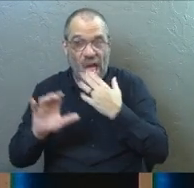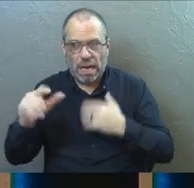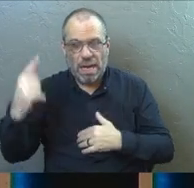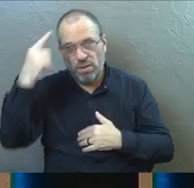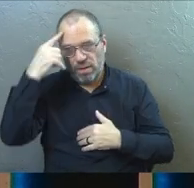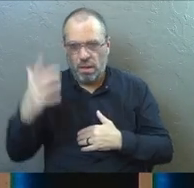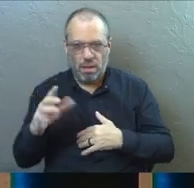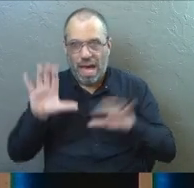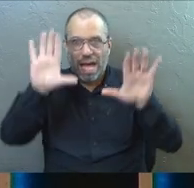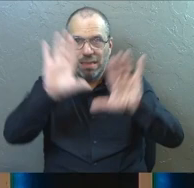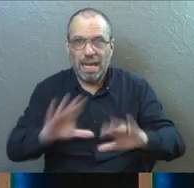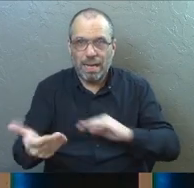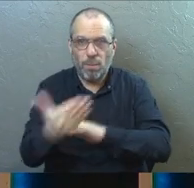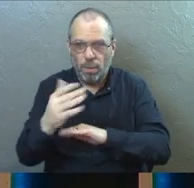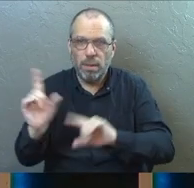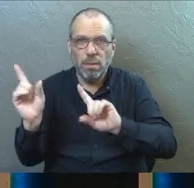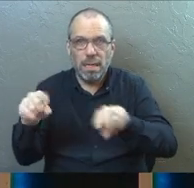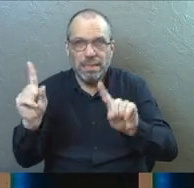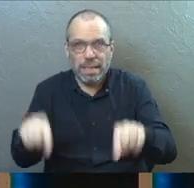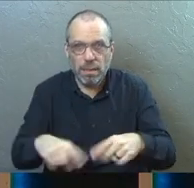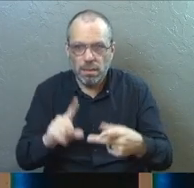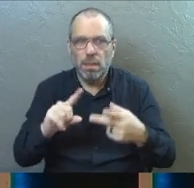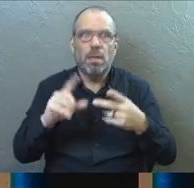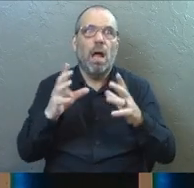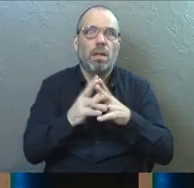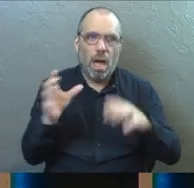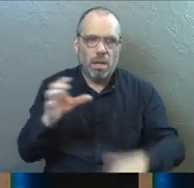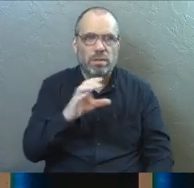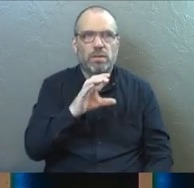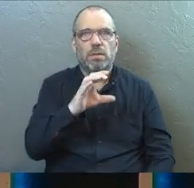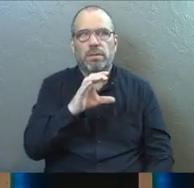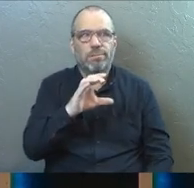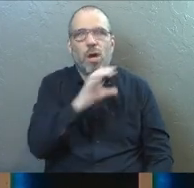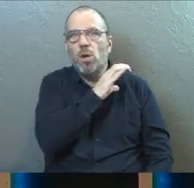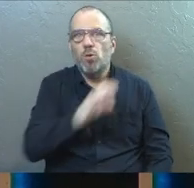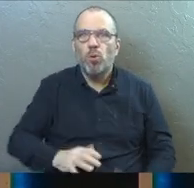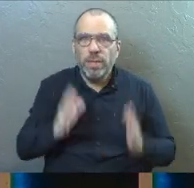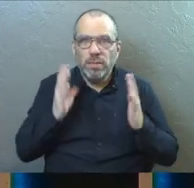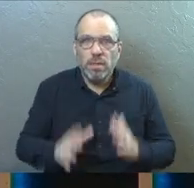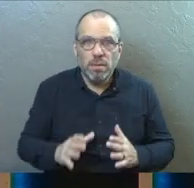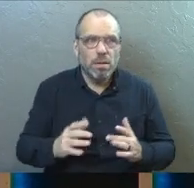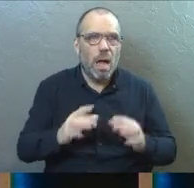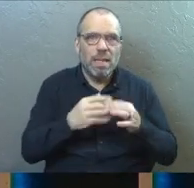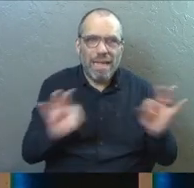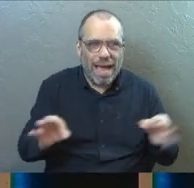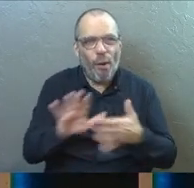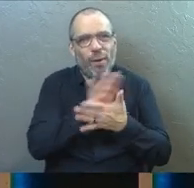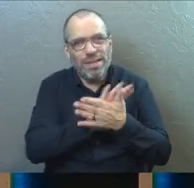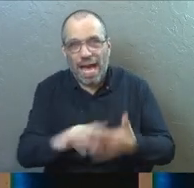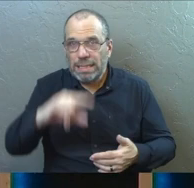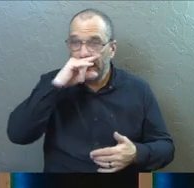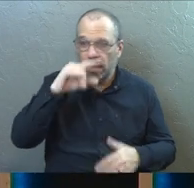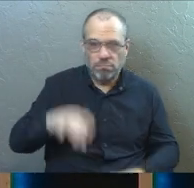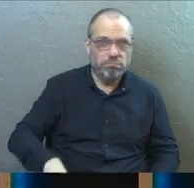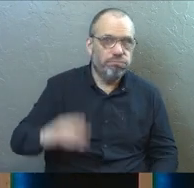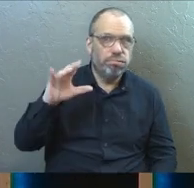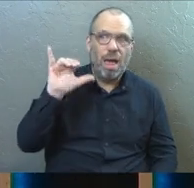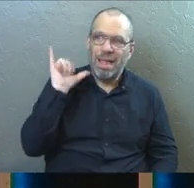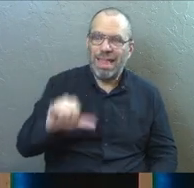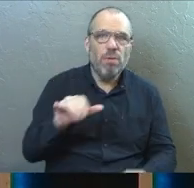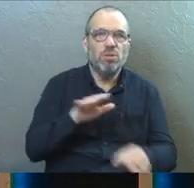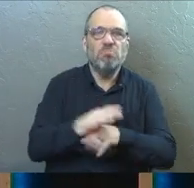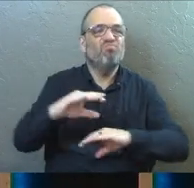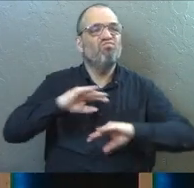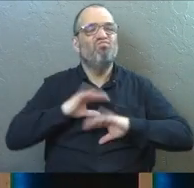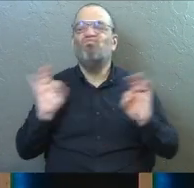and I used to think that Sunday morning attendance, using a lot of Christianese language, being a really nice Christian kid, I used to think that that was